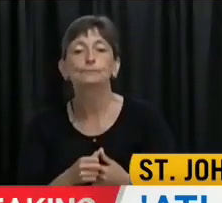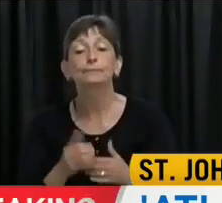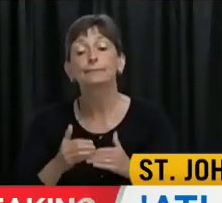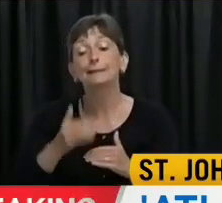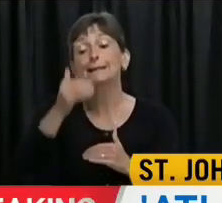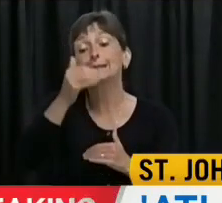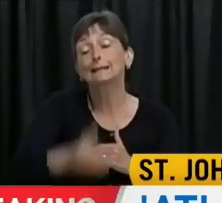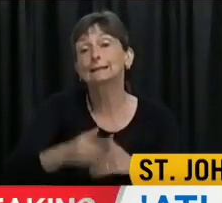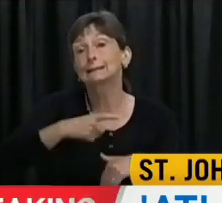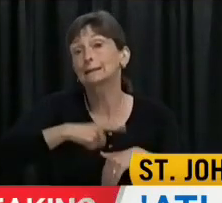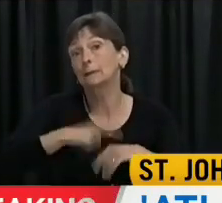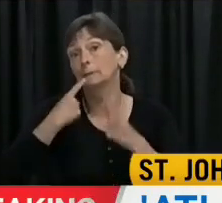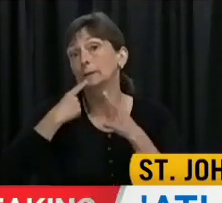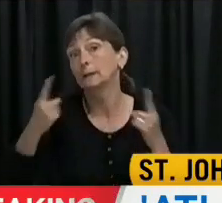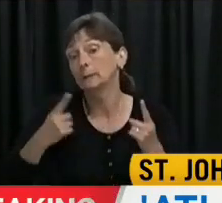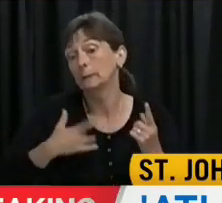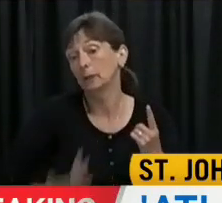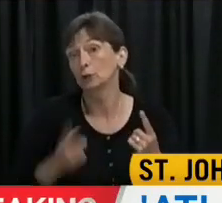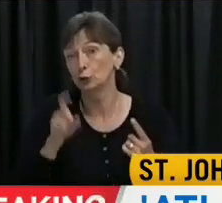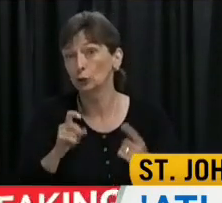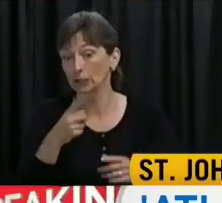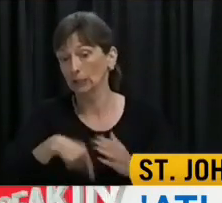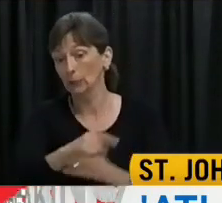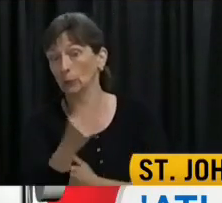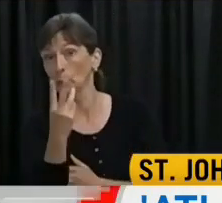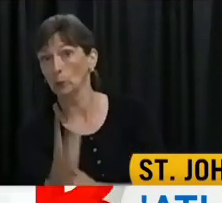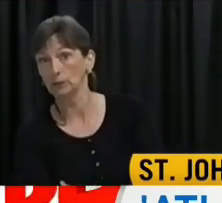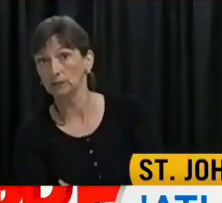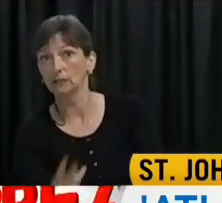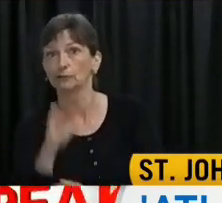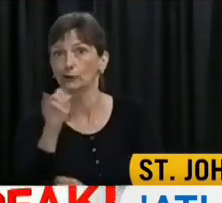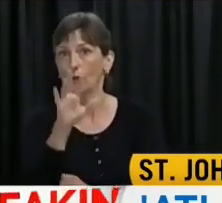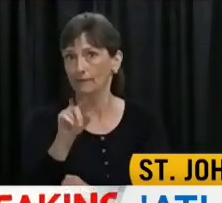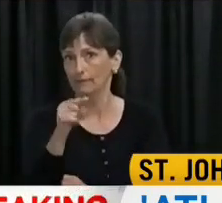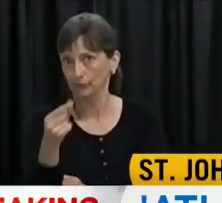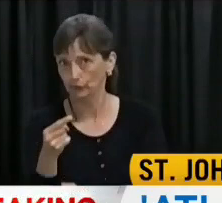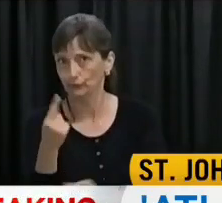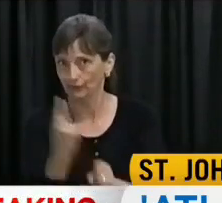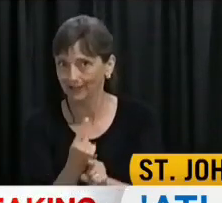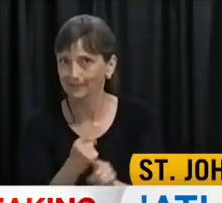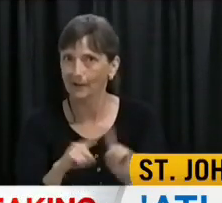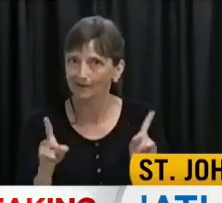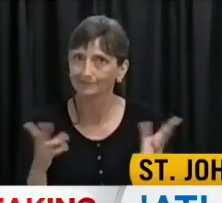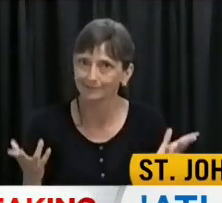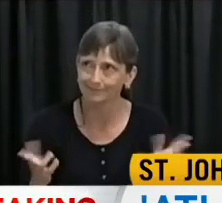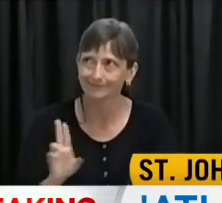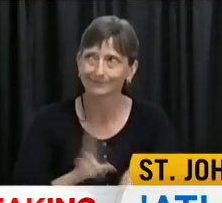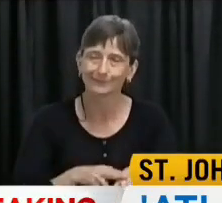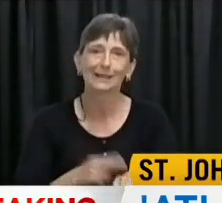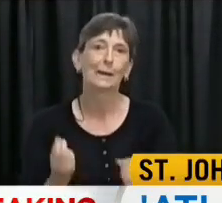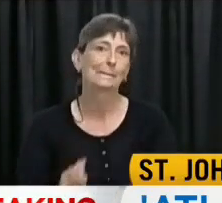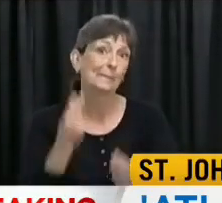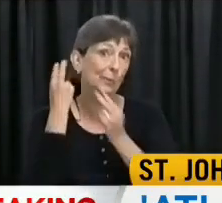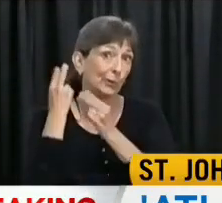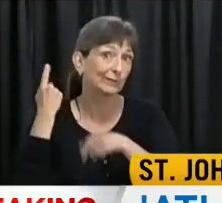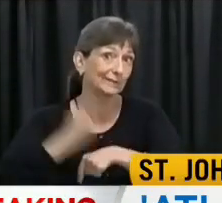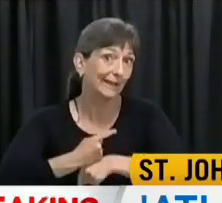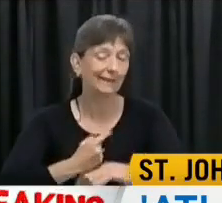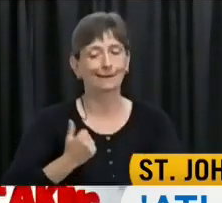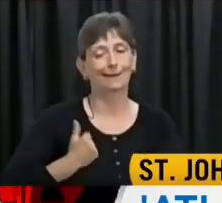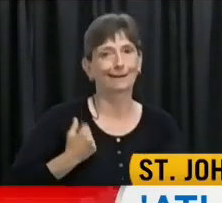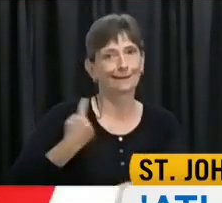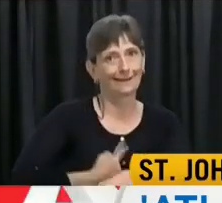that our next briefing would typically be next Wednesday, July 1st. Of course, this is Memorial Day and